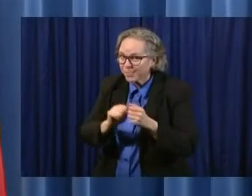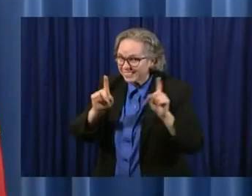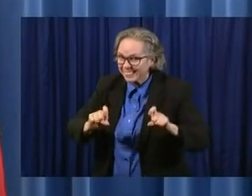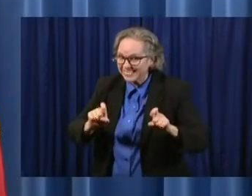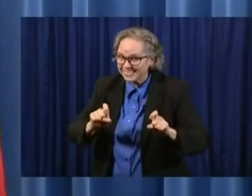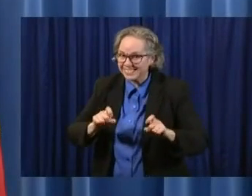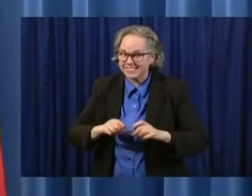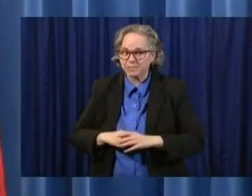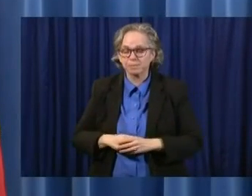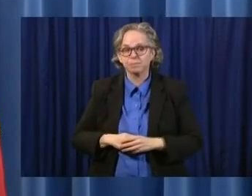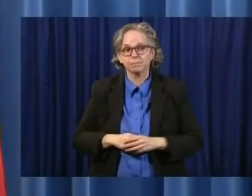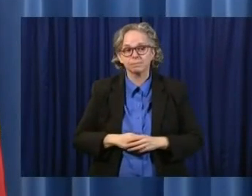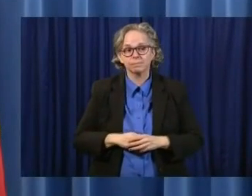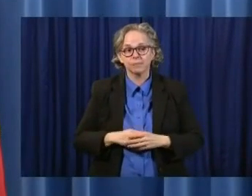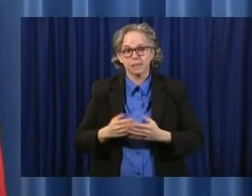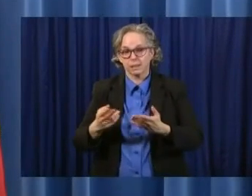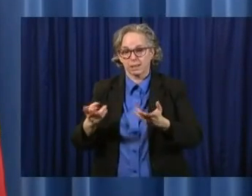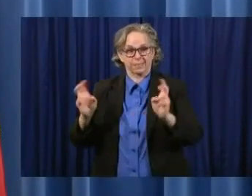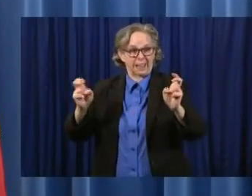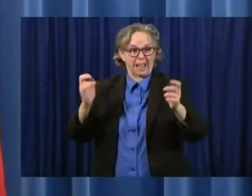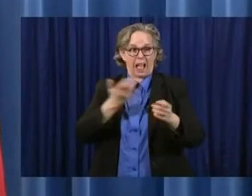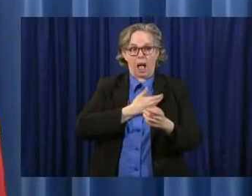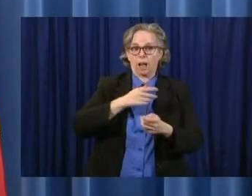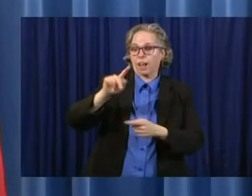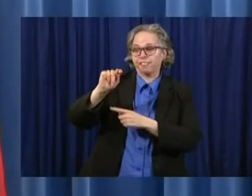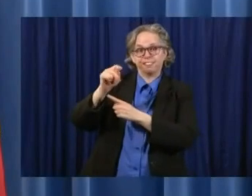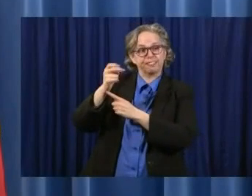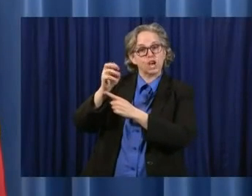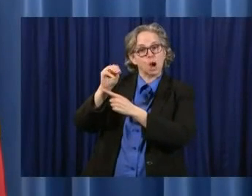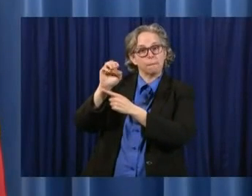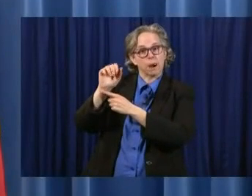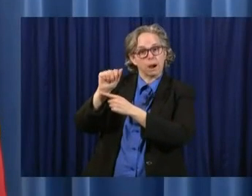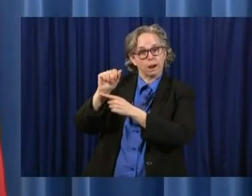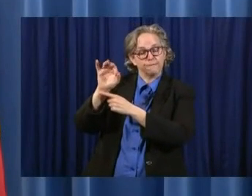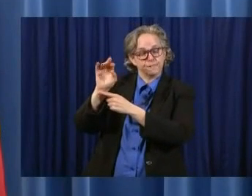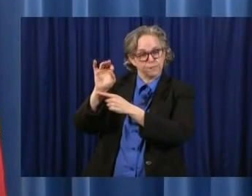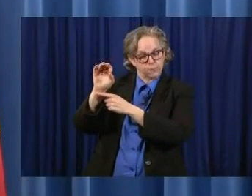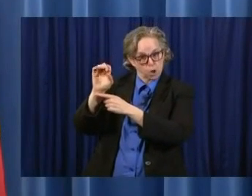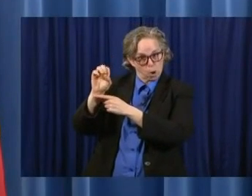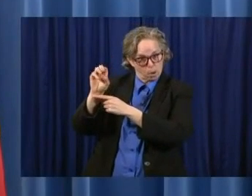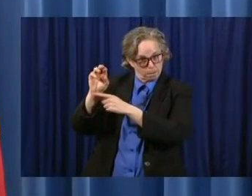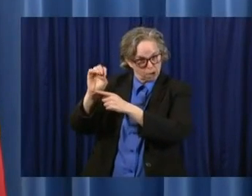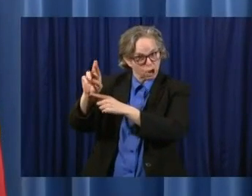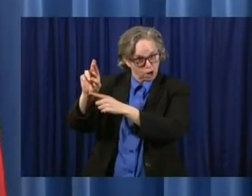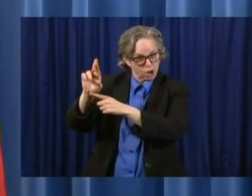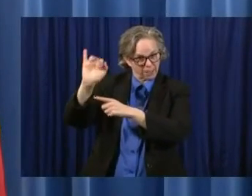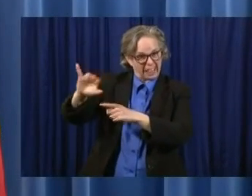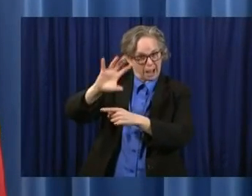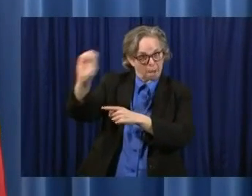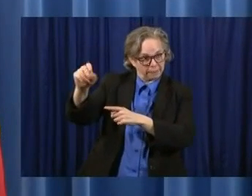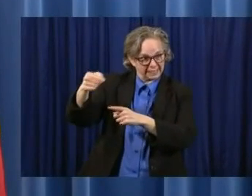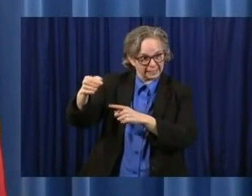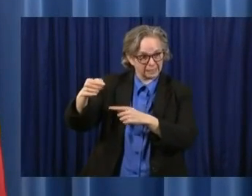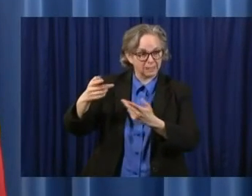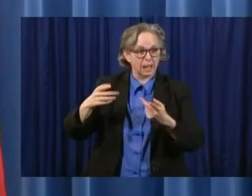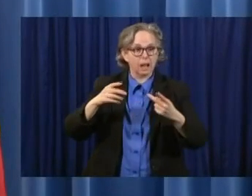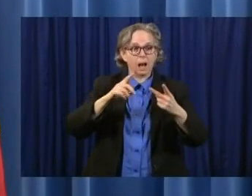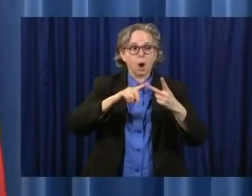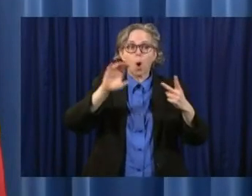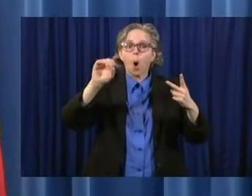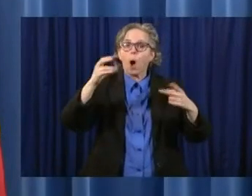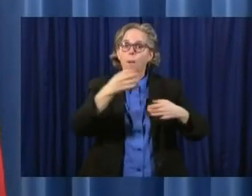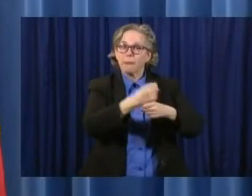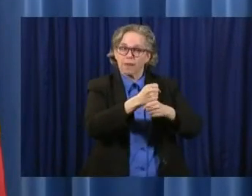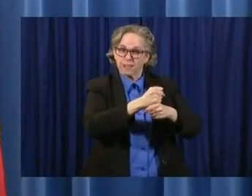contract with Thermal Fisher, Ohio manufacturers who have really stepped up to make the